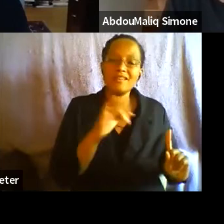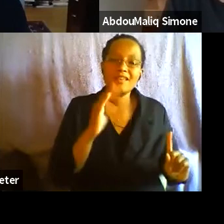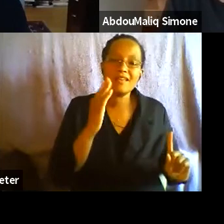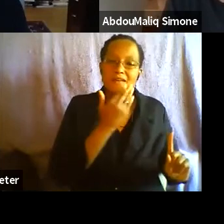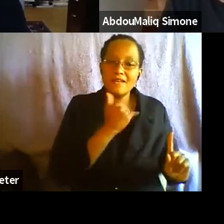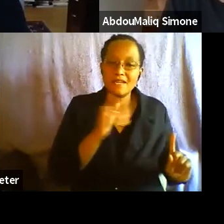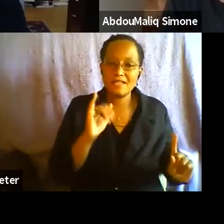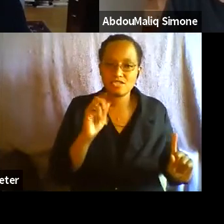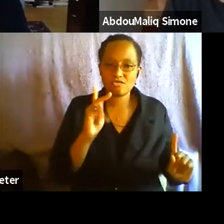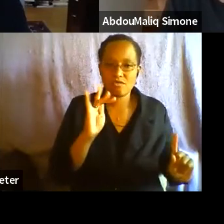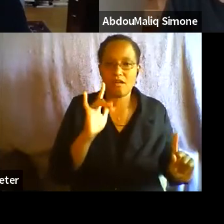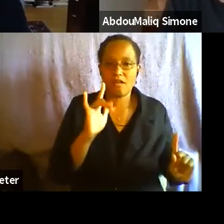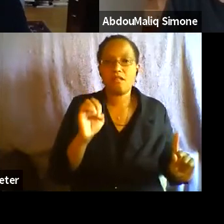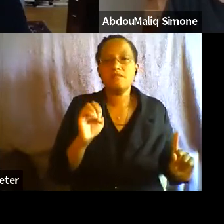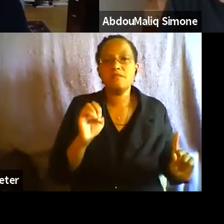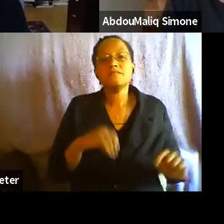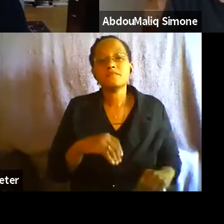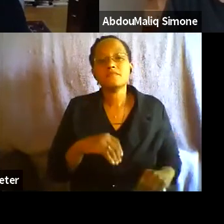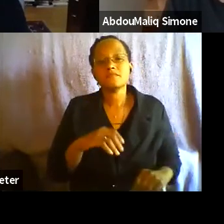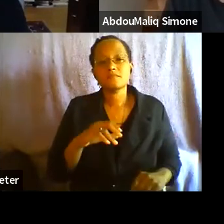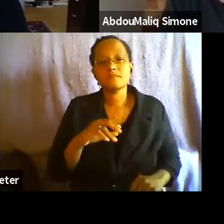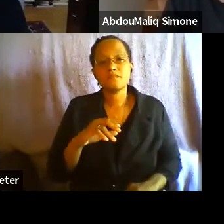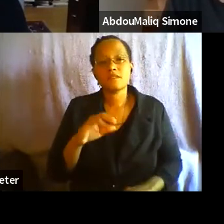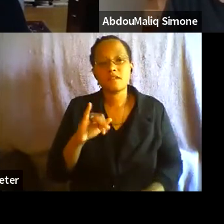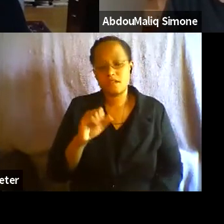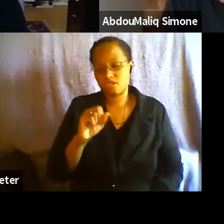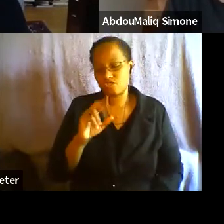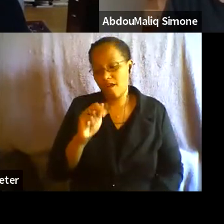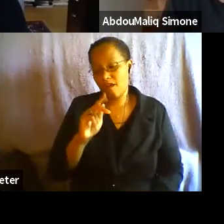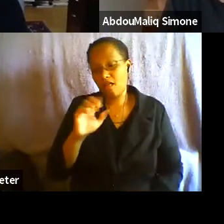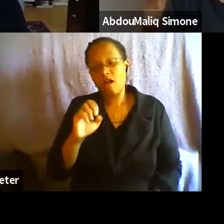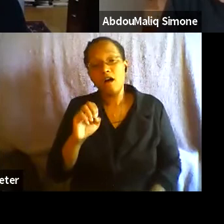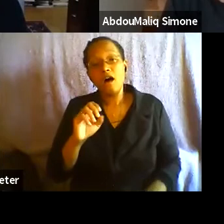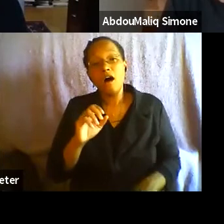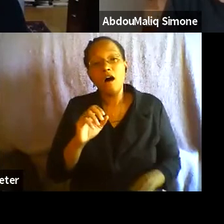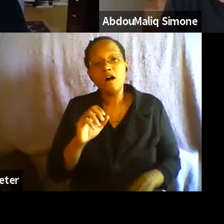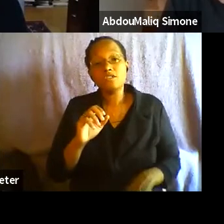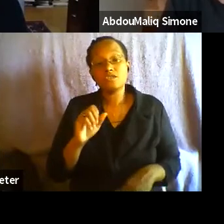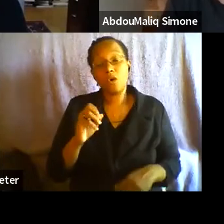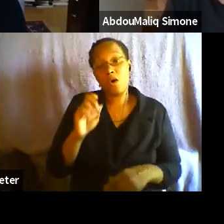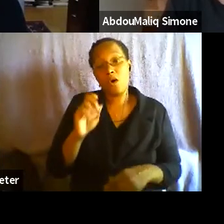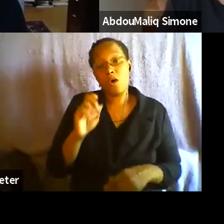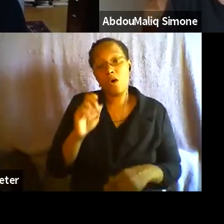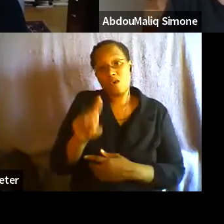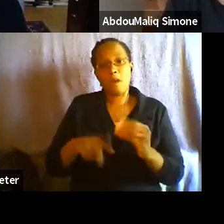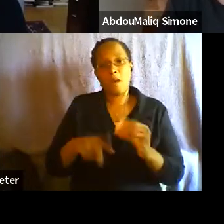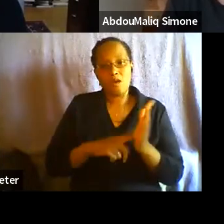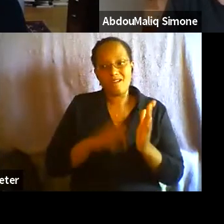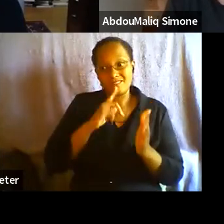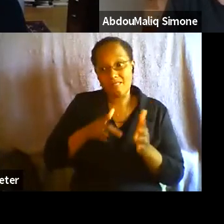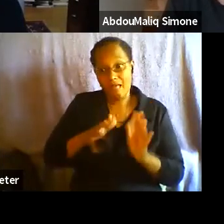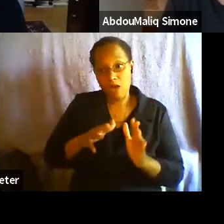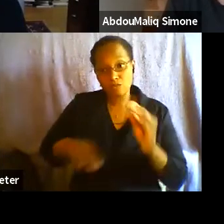So there's this question of what is allowed to move freely and what isn't. And I think in